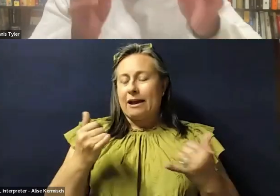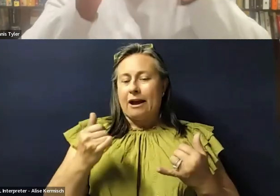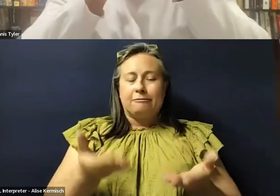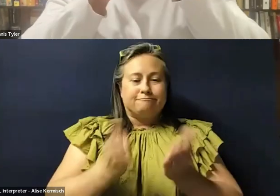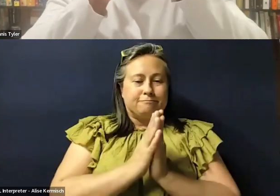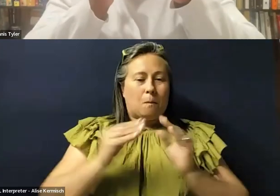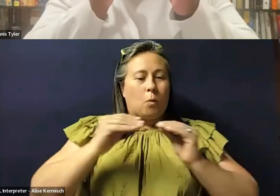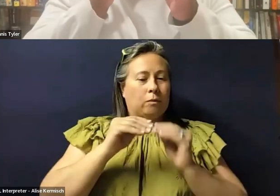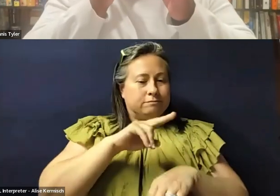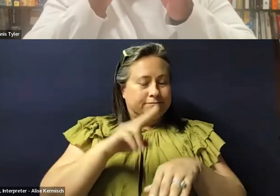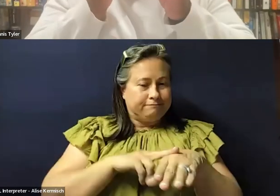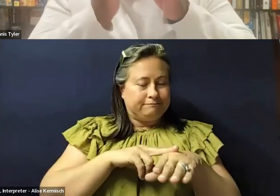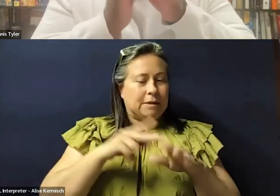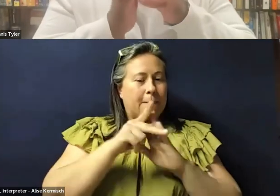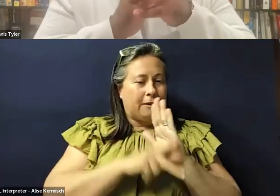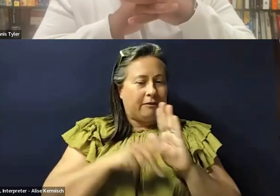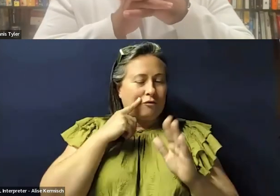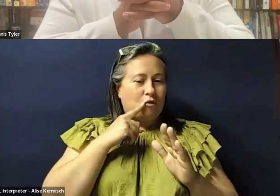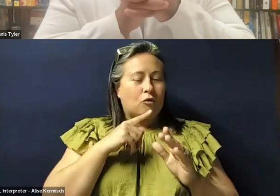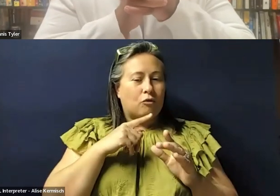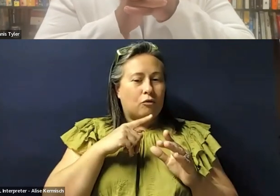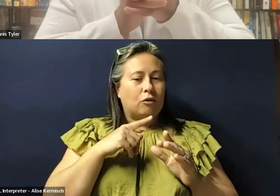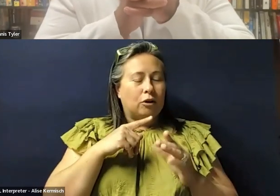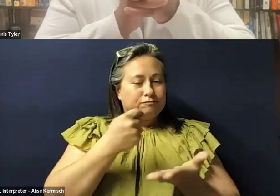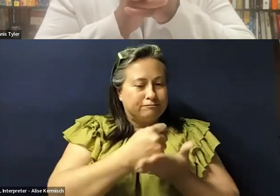to prevent and control diabetes, type two diabetes,